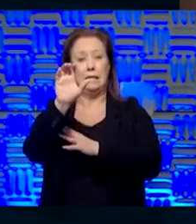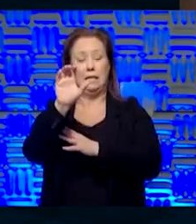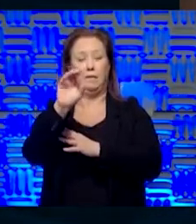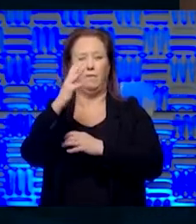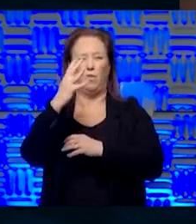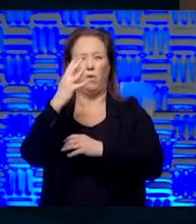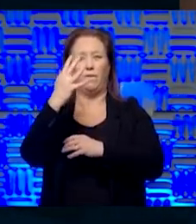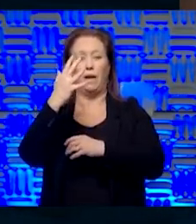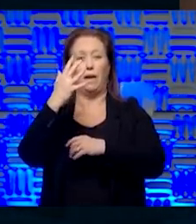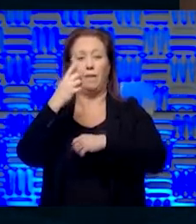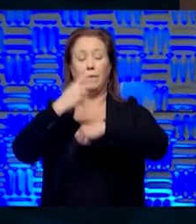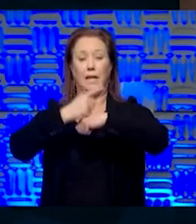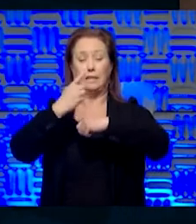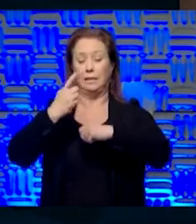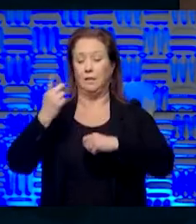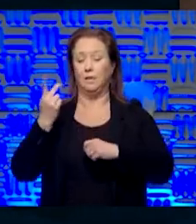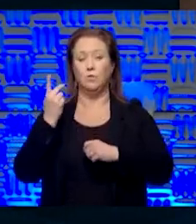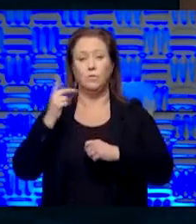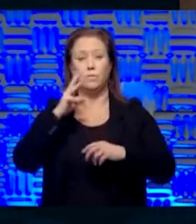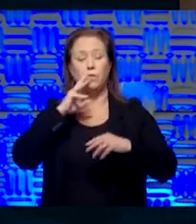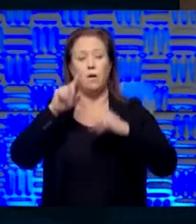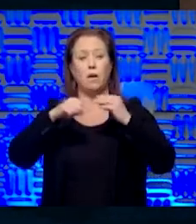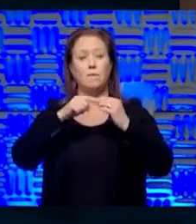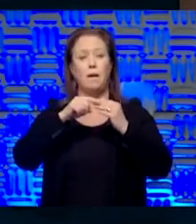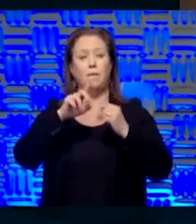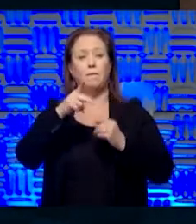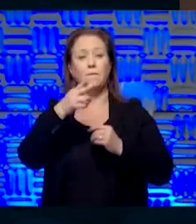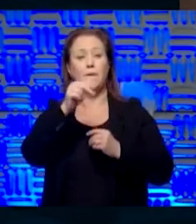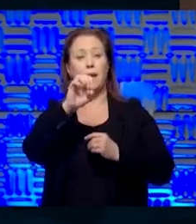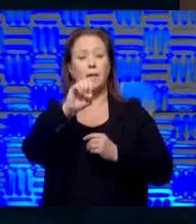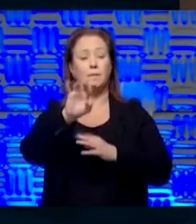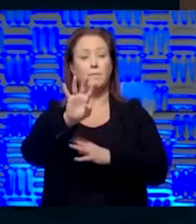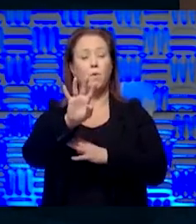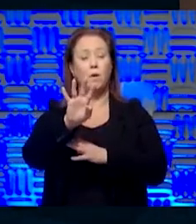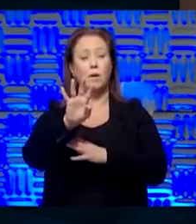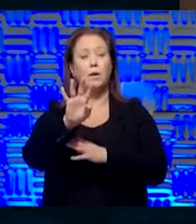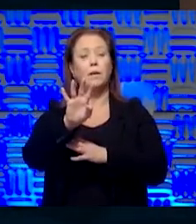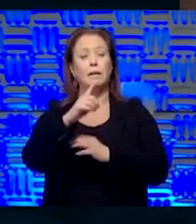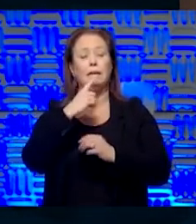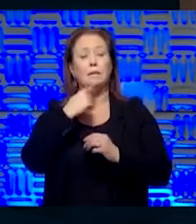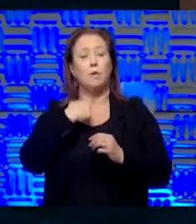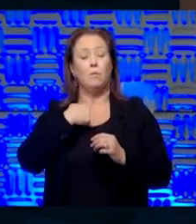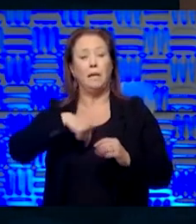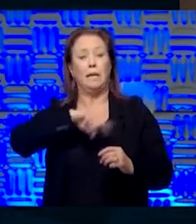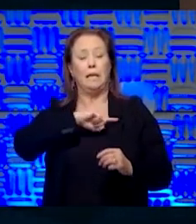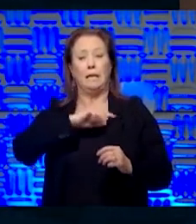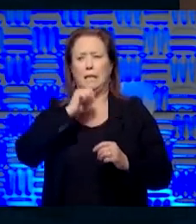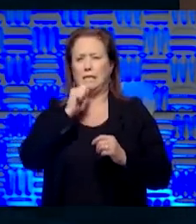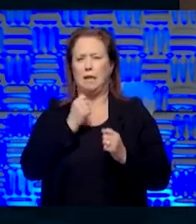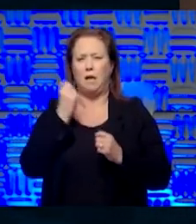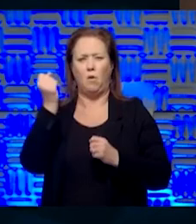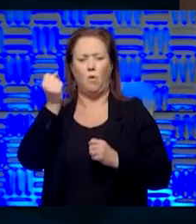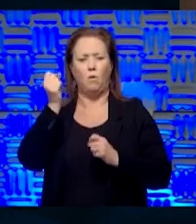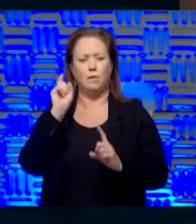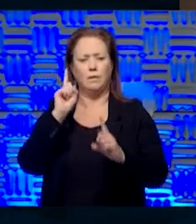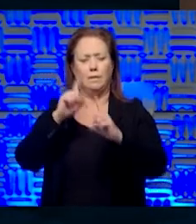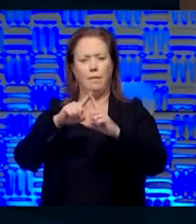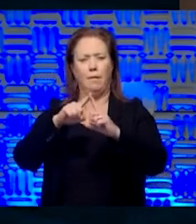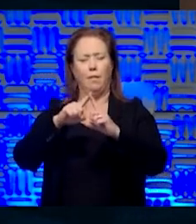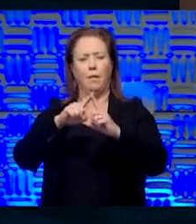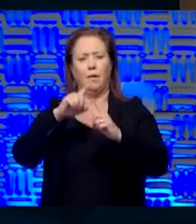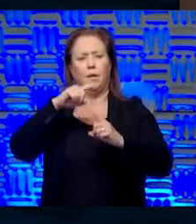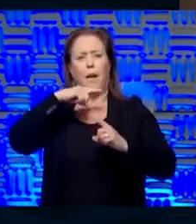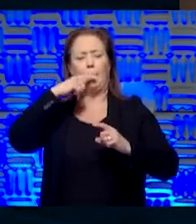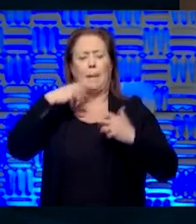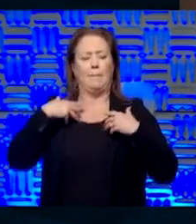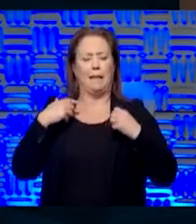or five days. He and I were talking about phase four. One of the things that he highlighted to me is, let's not wait to get ourselves in a public